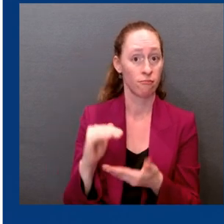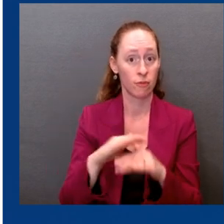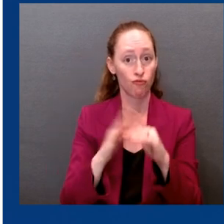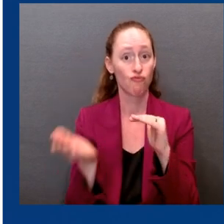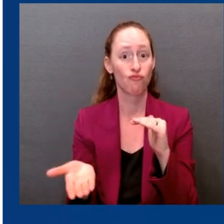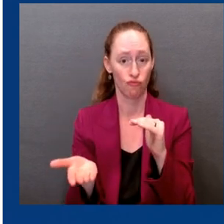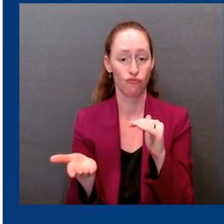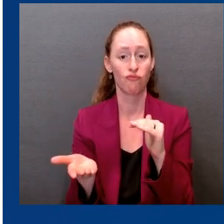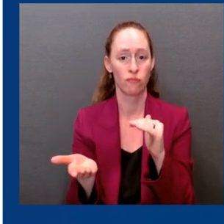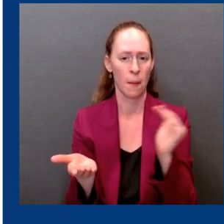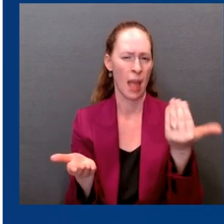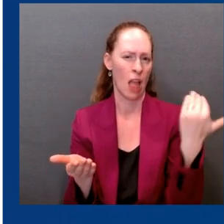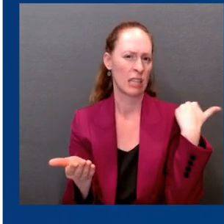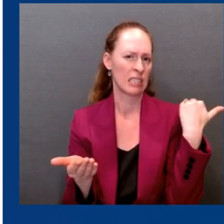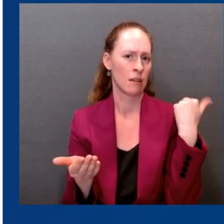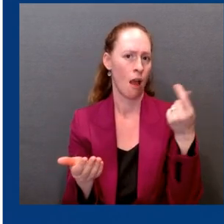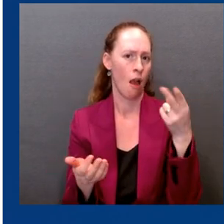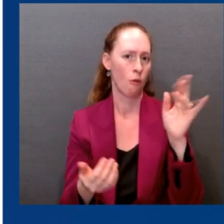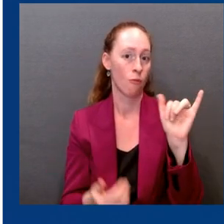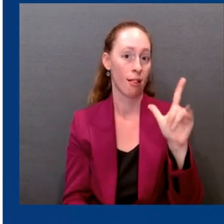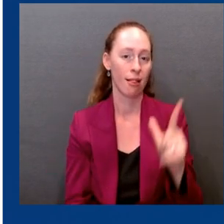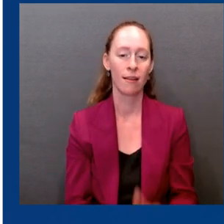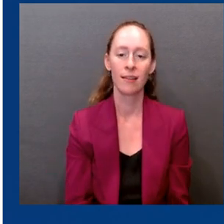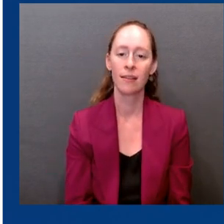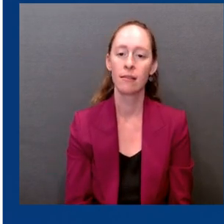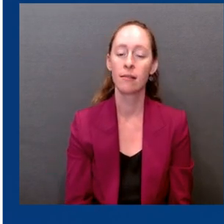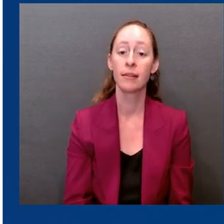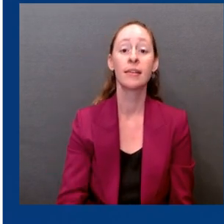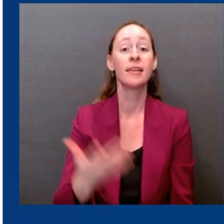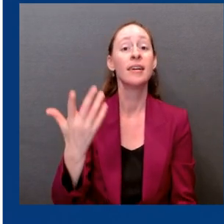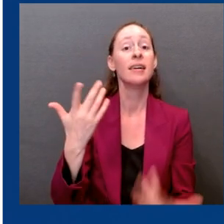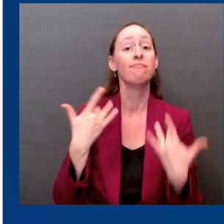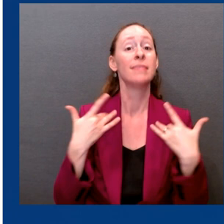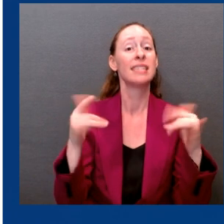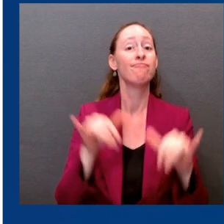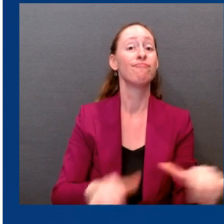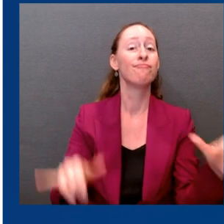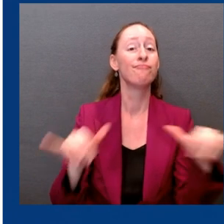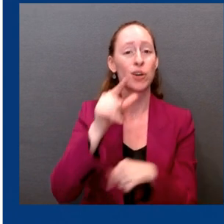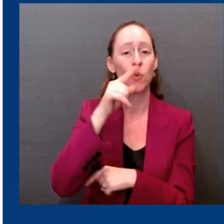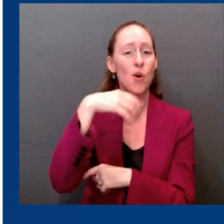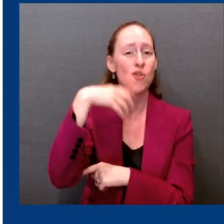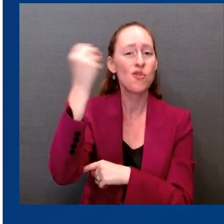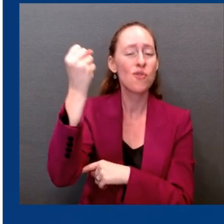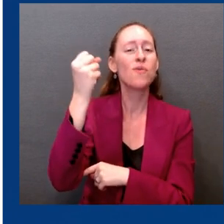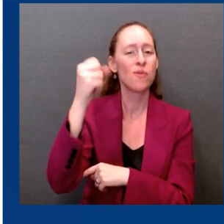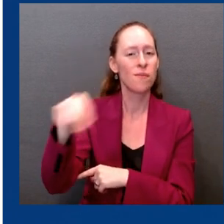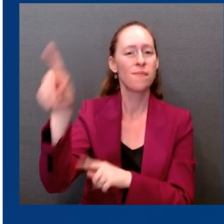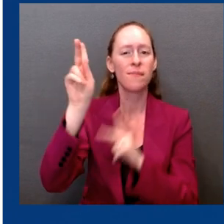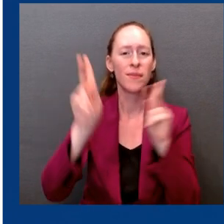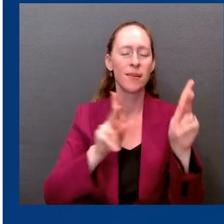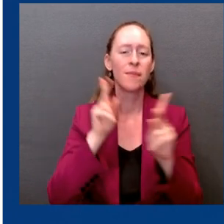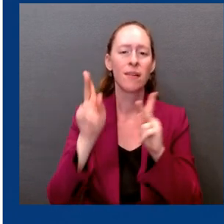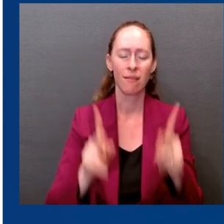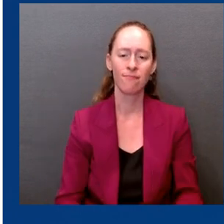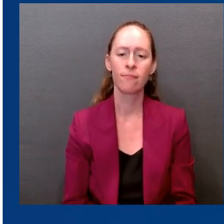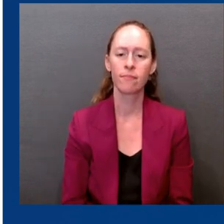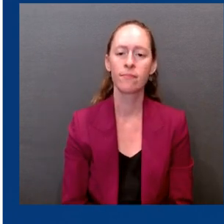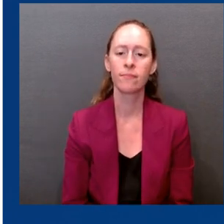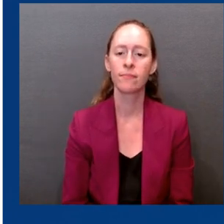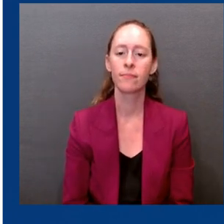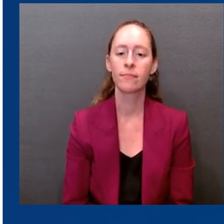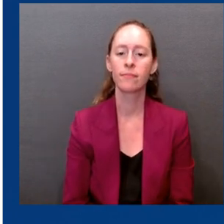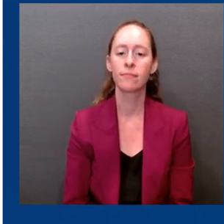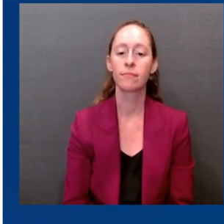rates in older adults relative to other age groups. For the week of September 3rd, over 63 percent of